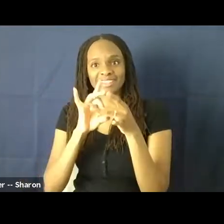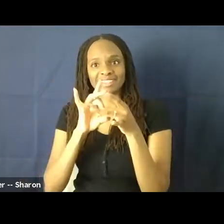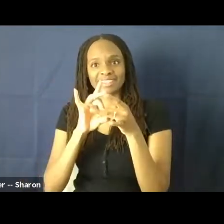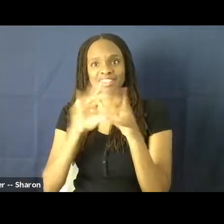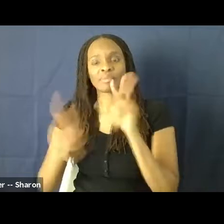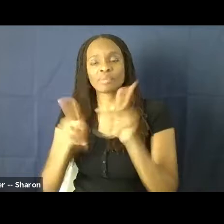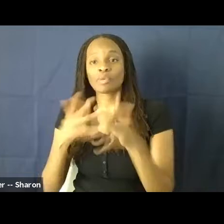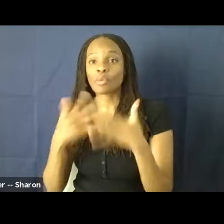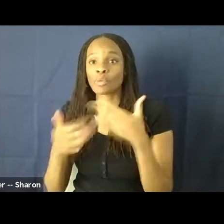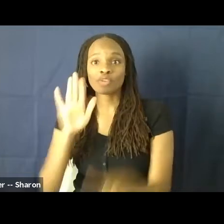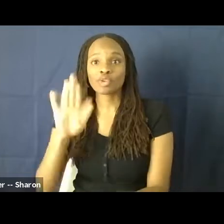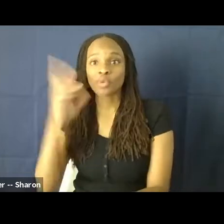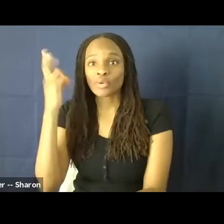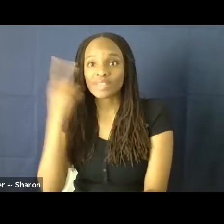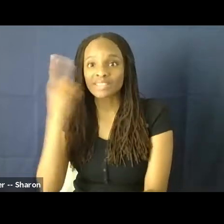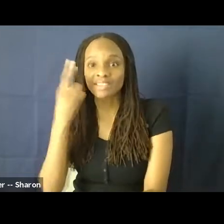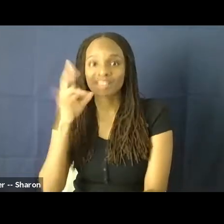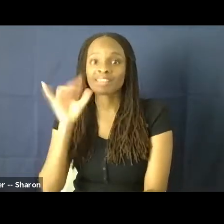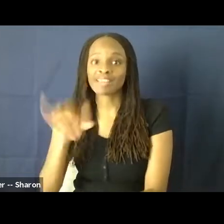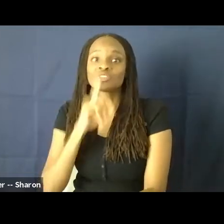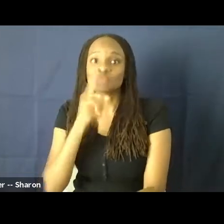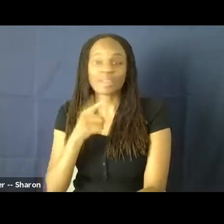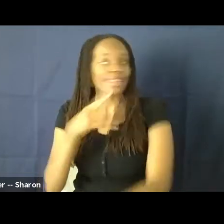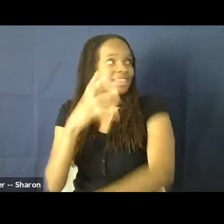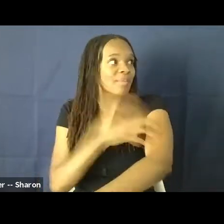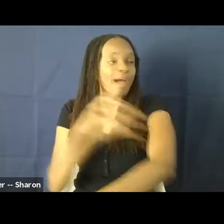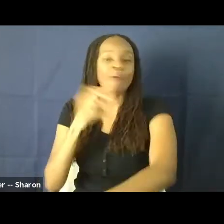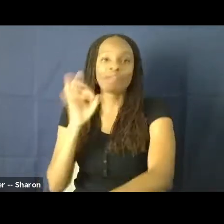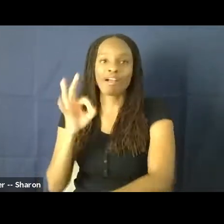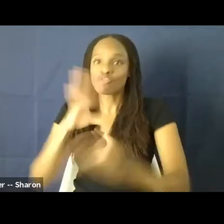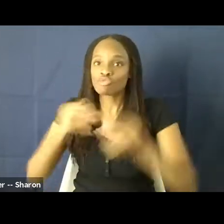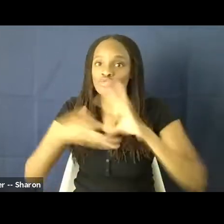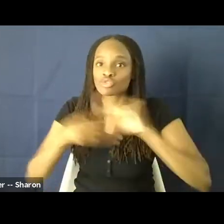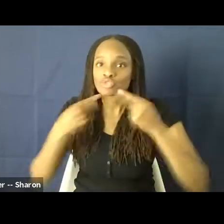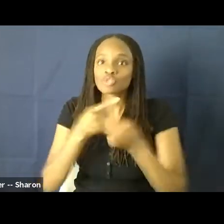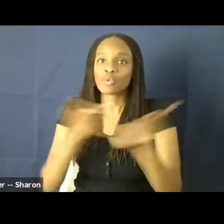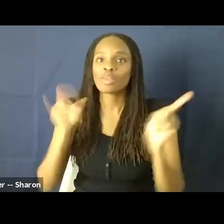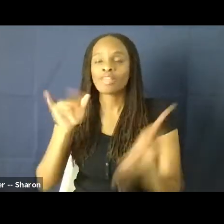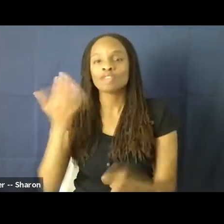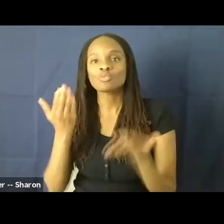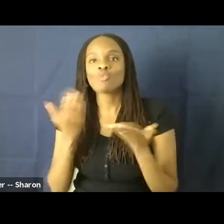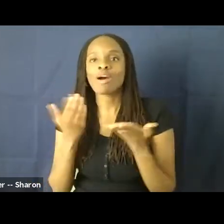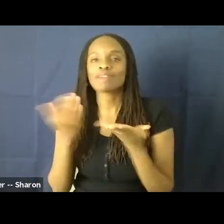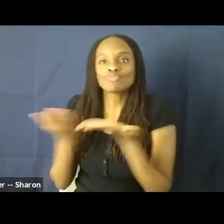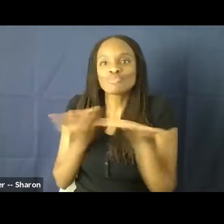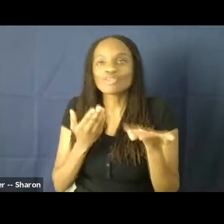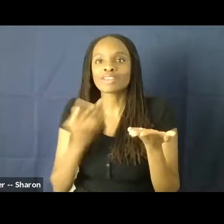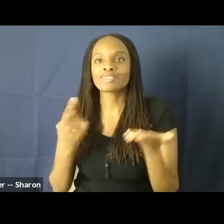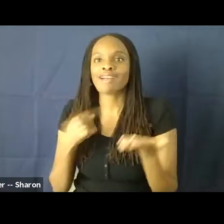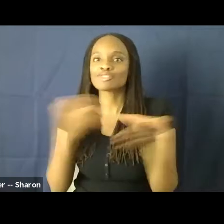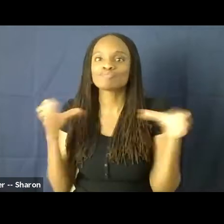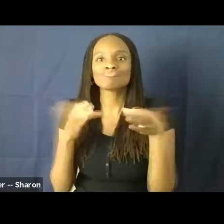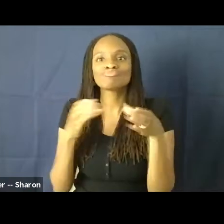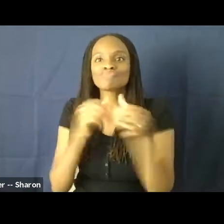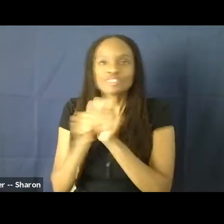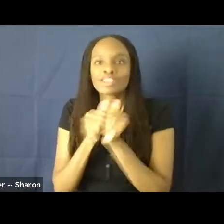reasoning is, that's really the power of storytelling. It's what draws us together. It gives us a narrative to believe in. It